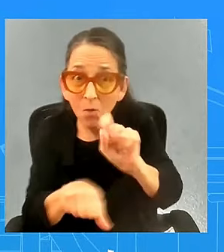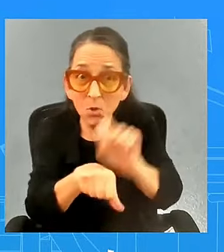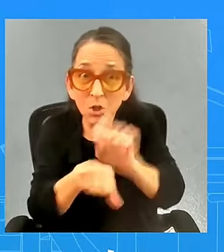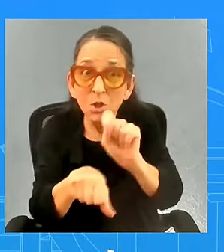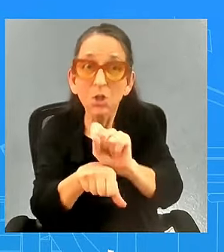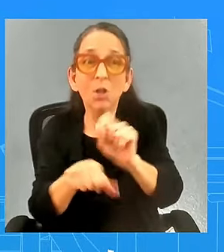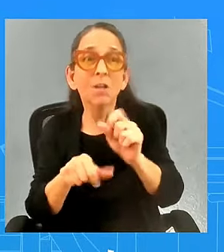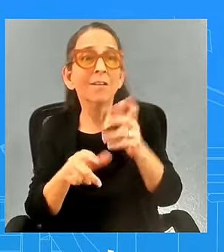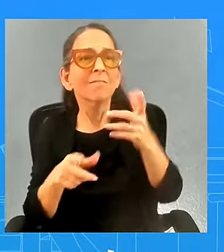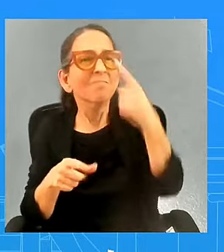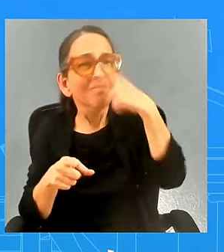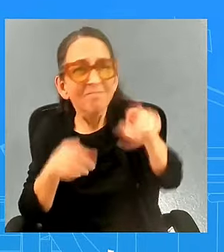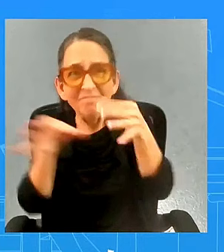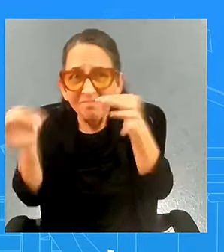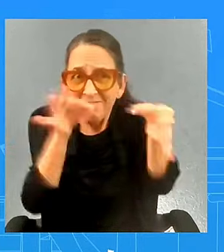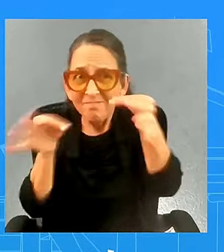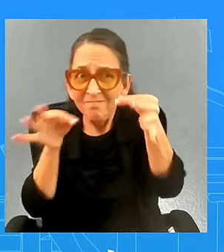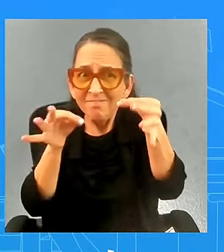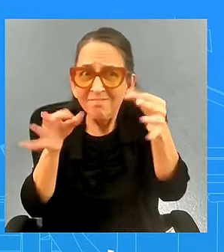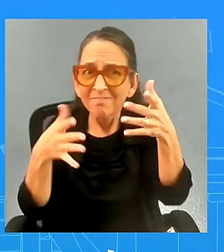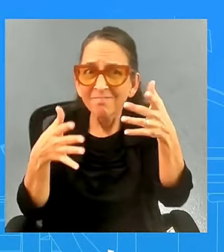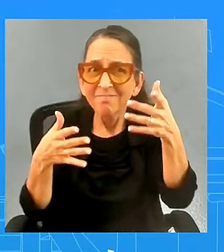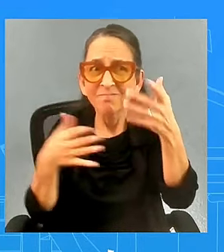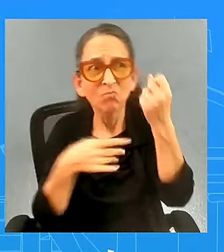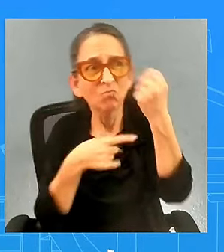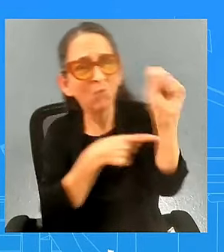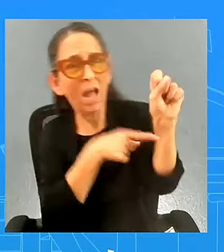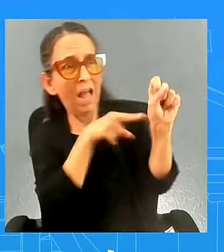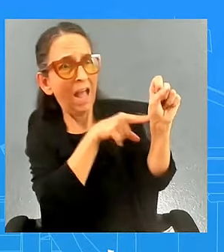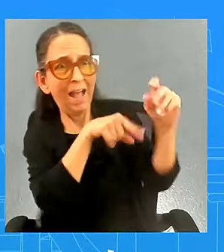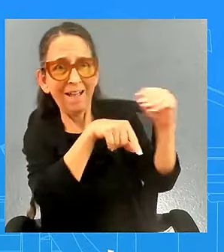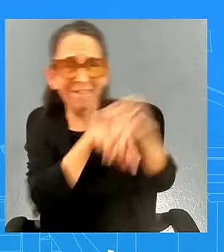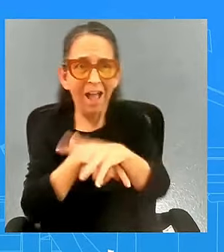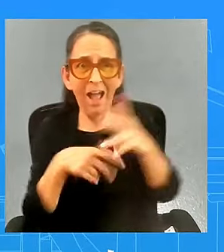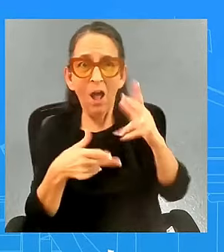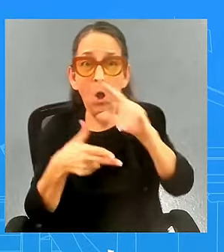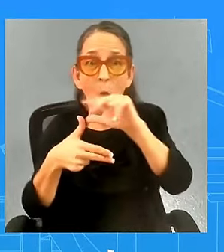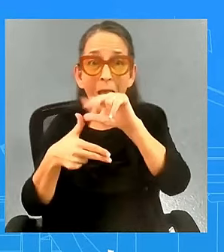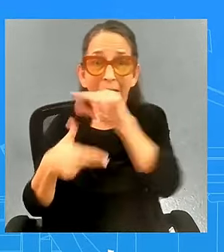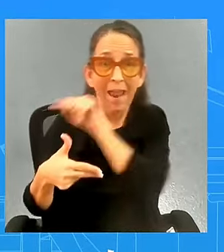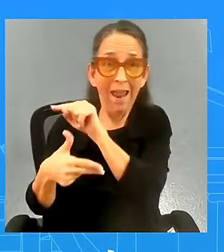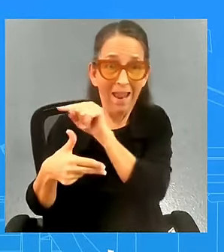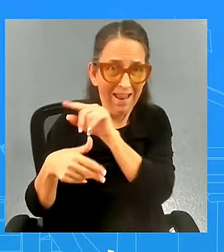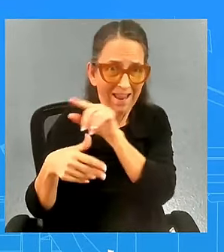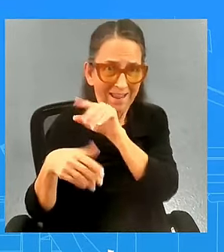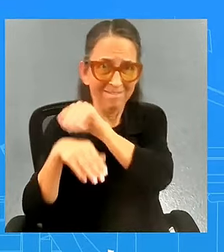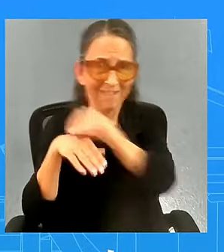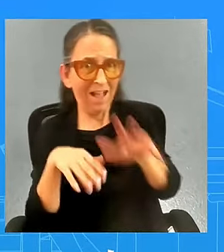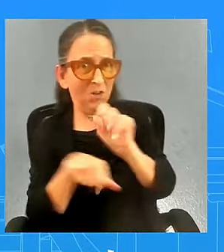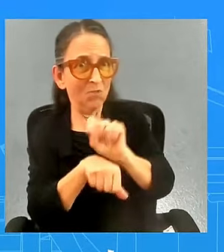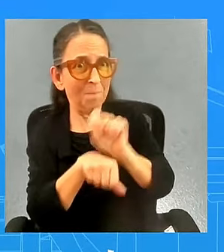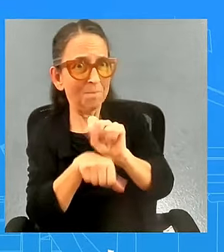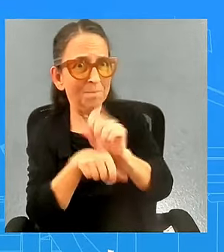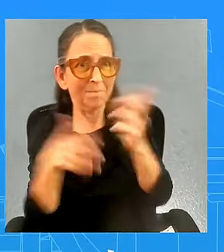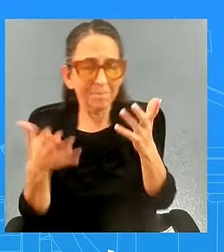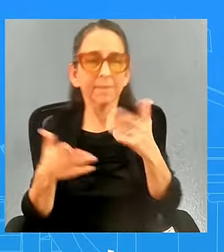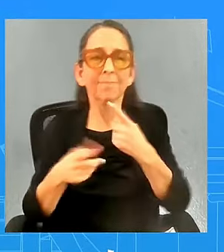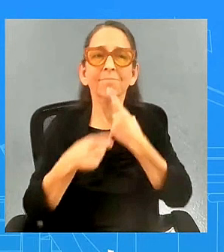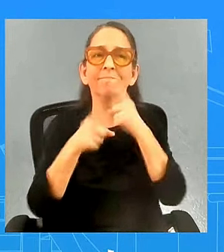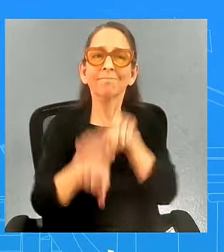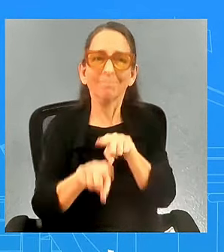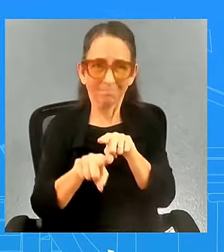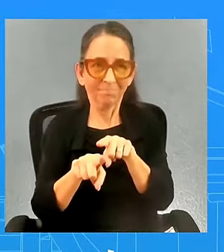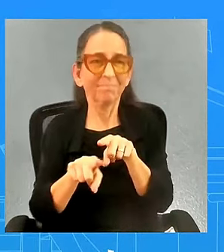how some of the strike impact and even hurricanes could be reflected in the job numbers okay well starting from the last part of your question